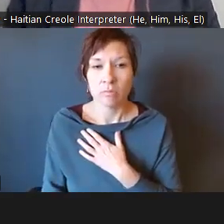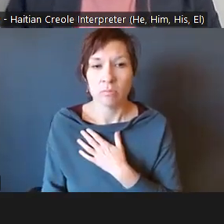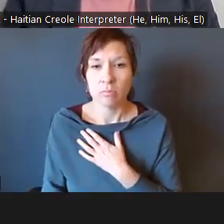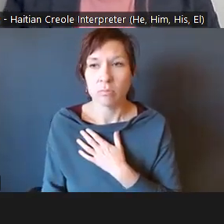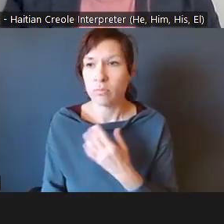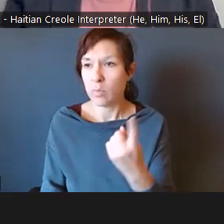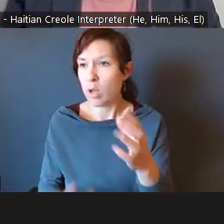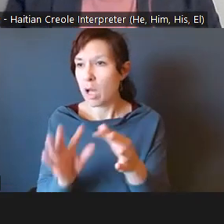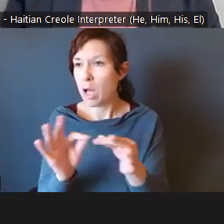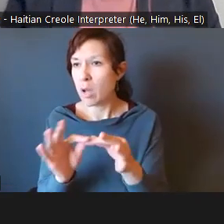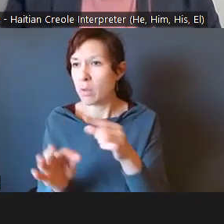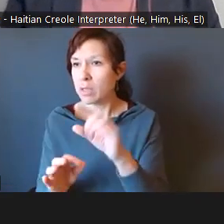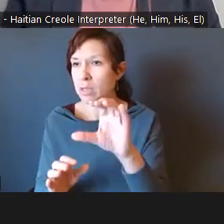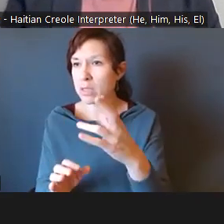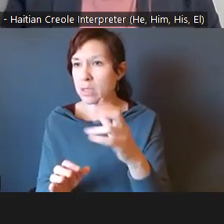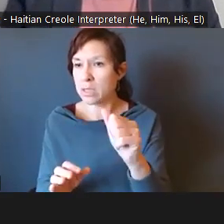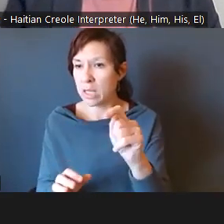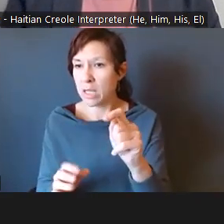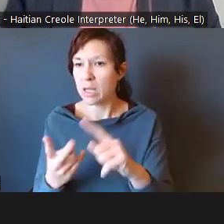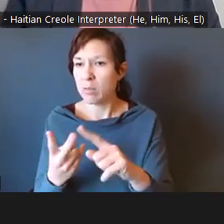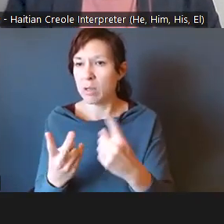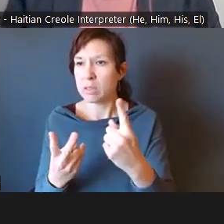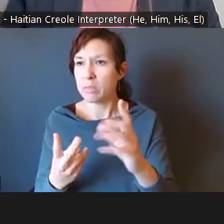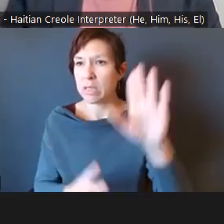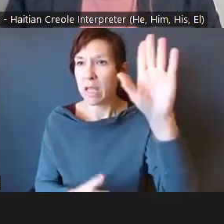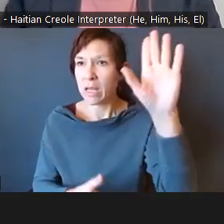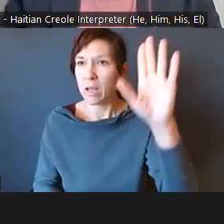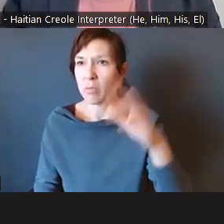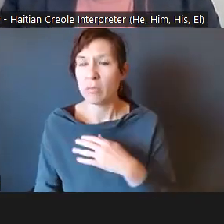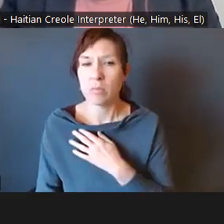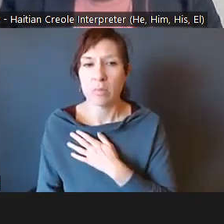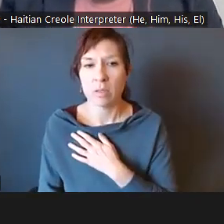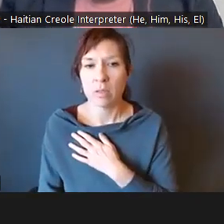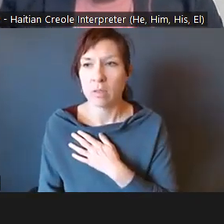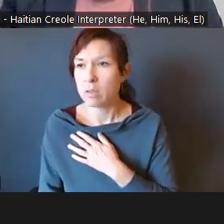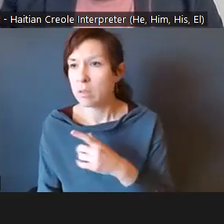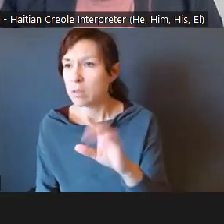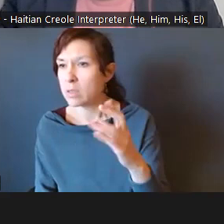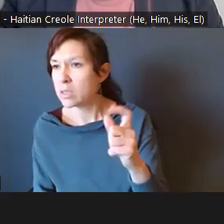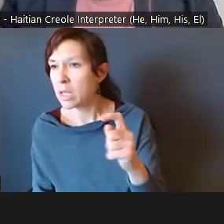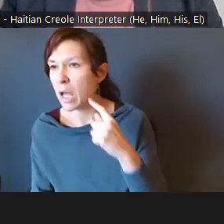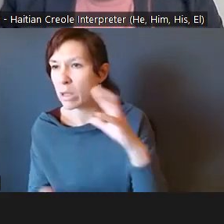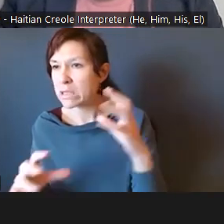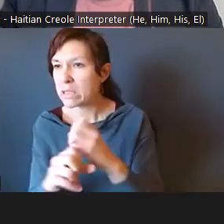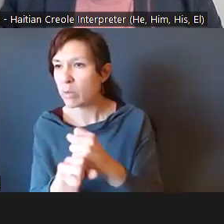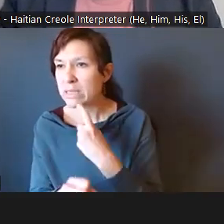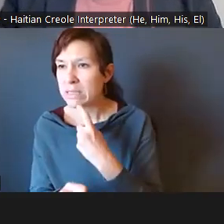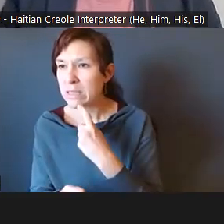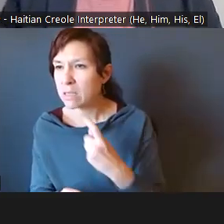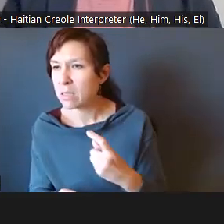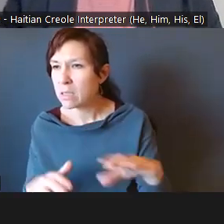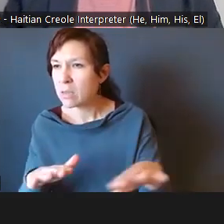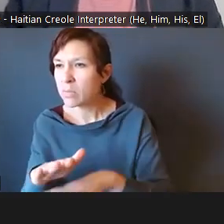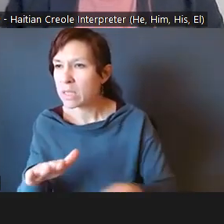the chat and then we have someone's hand up so I'll ask the question in the chat first and I'll just summarize it. I think the essential